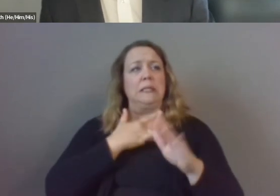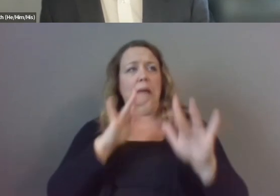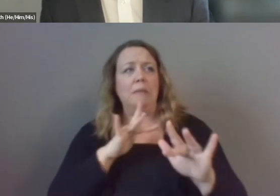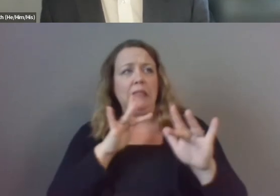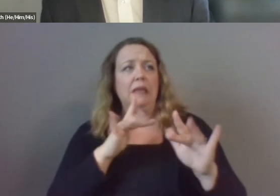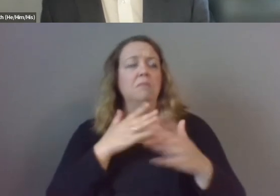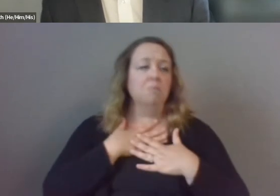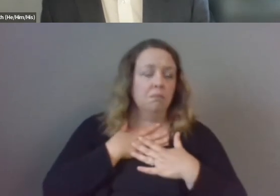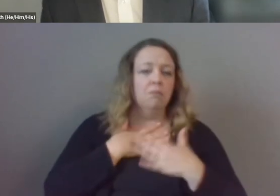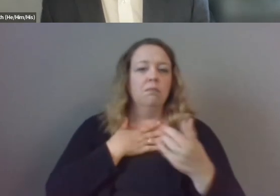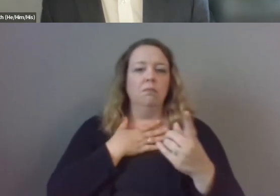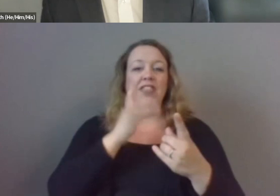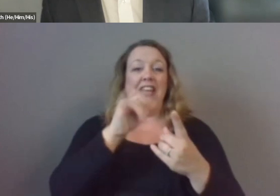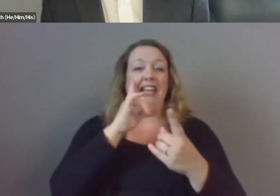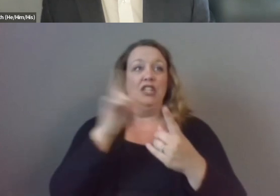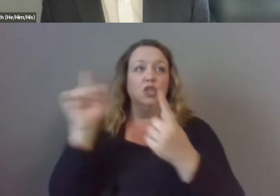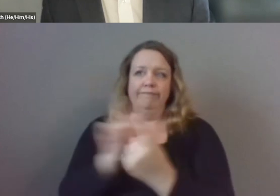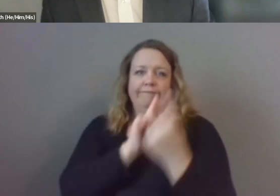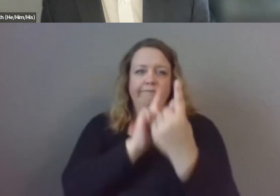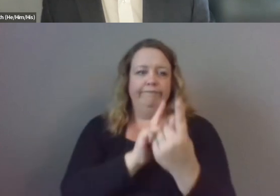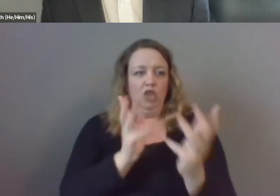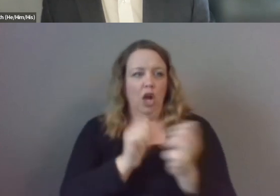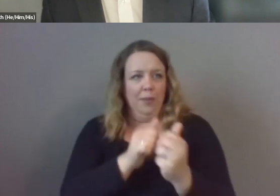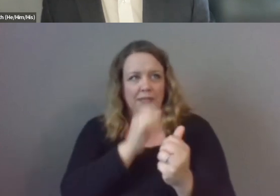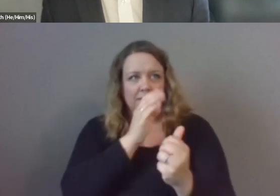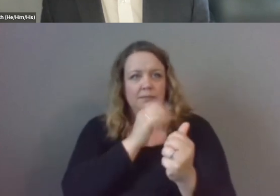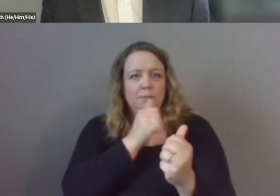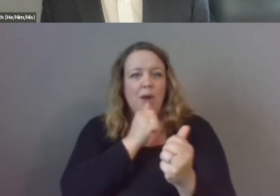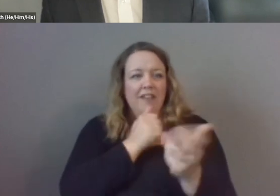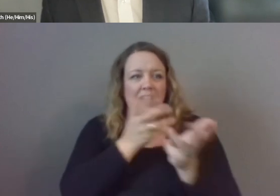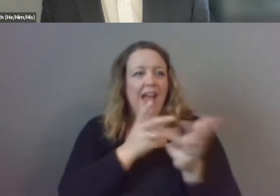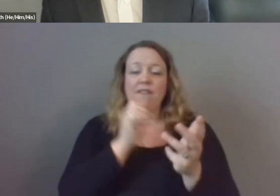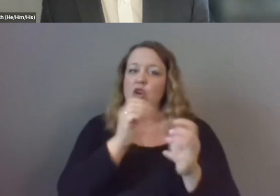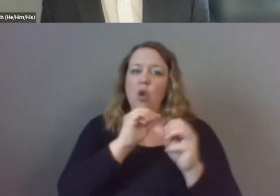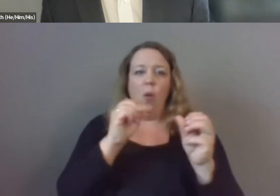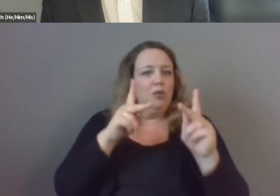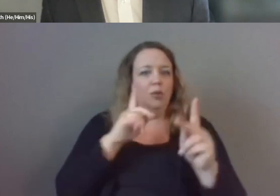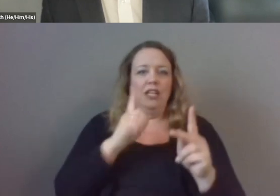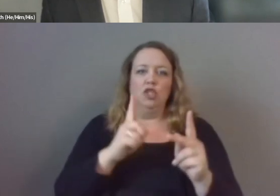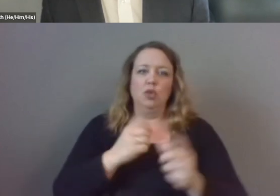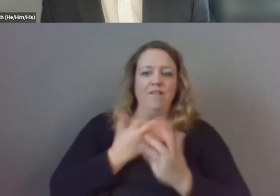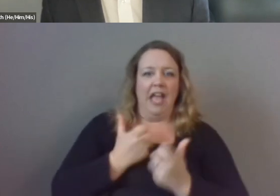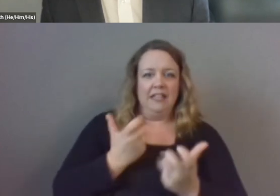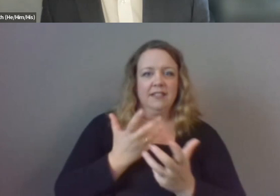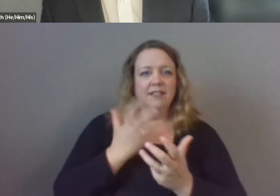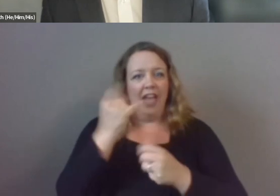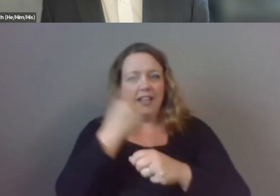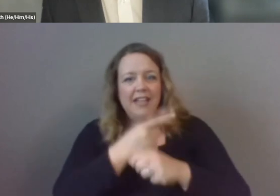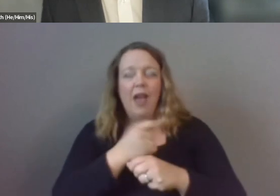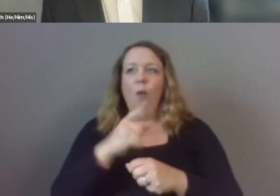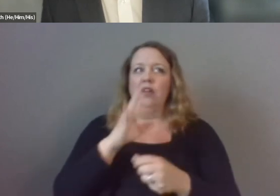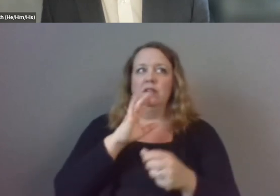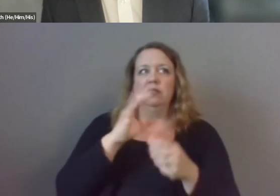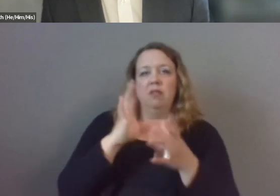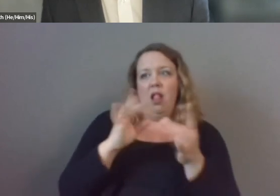to the side because they haven't had a chance to vent all day um maybe they haven't had a chance to talk about what happened over the weekend um because a lot of young